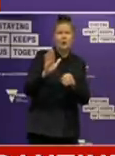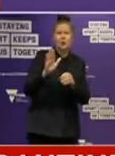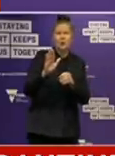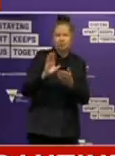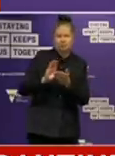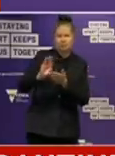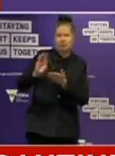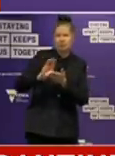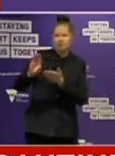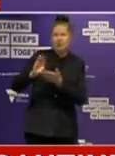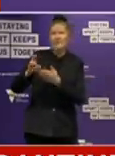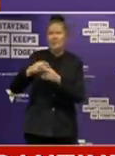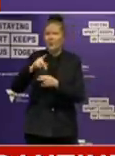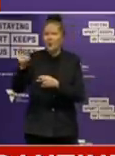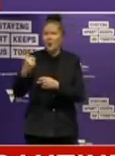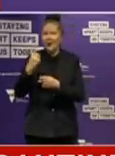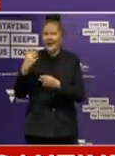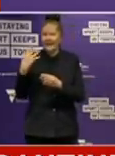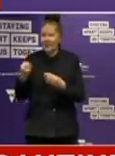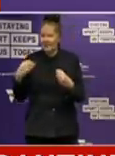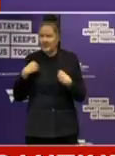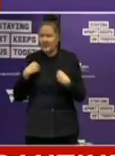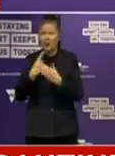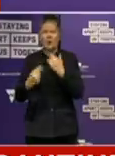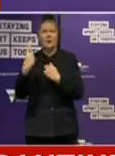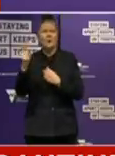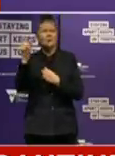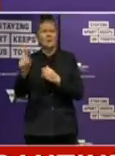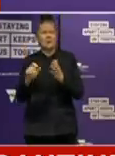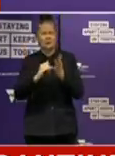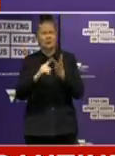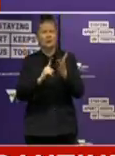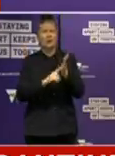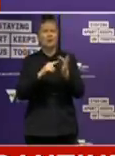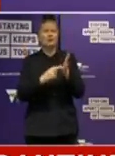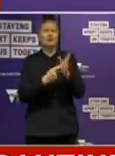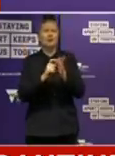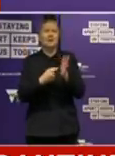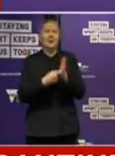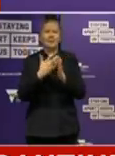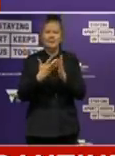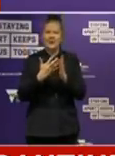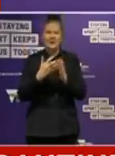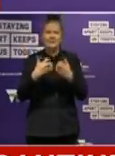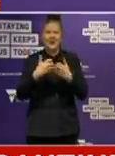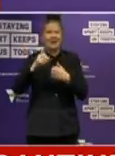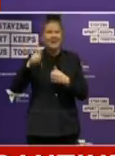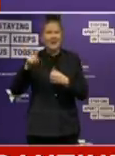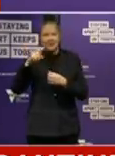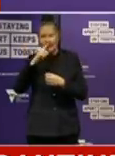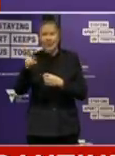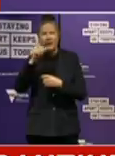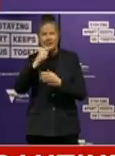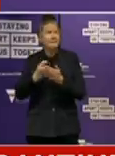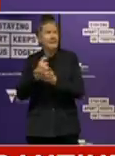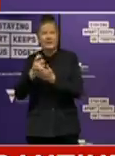serious challenges that many sole traders have faced. It will allow tens of thousands of them to help pay their overheads, to give